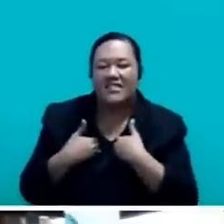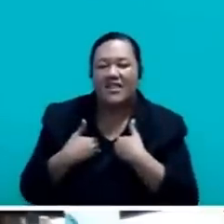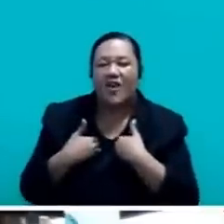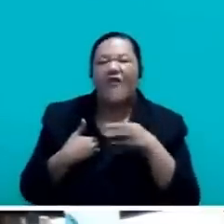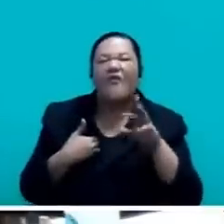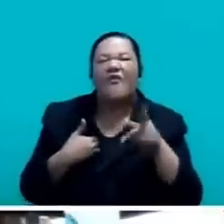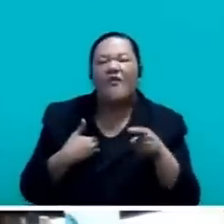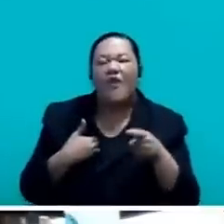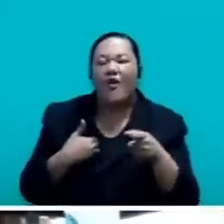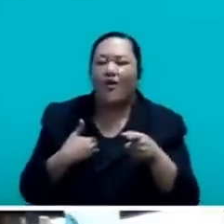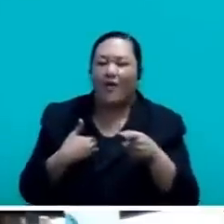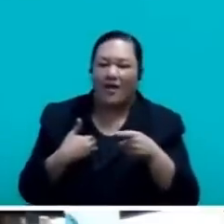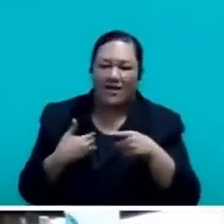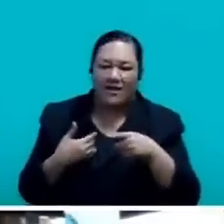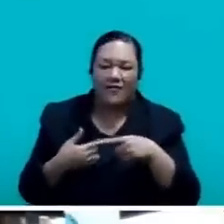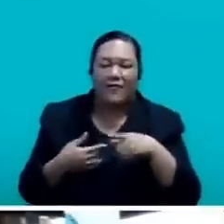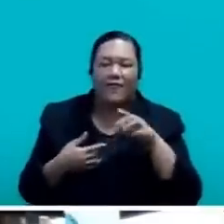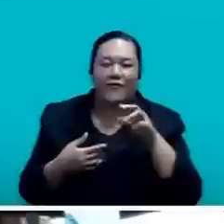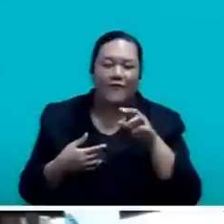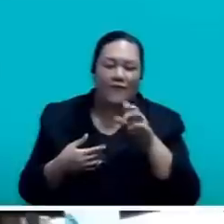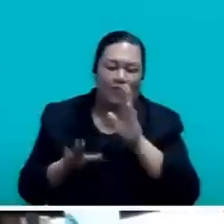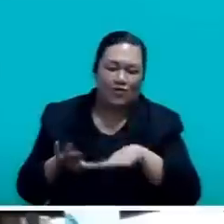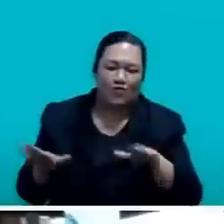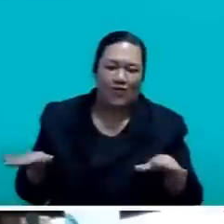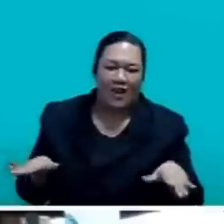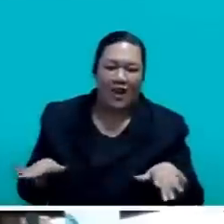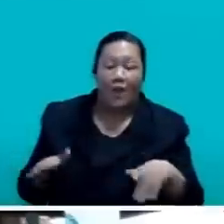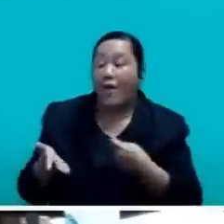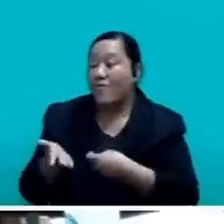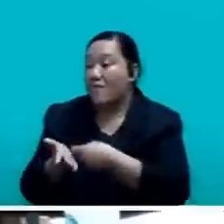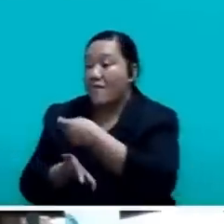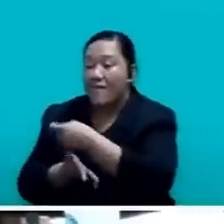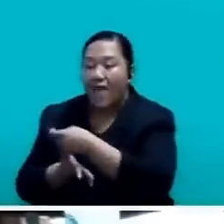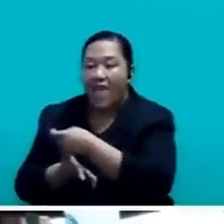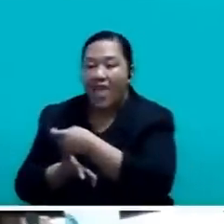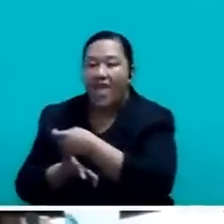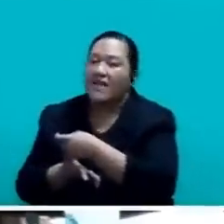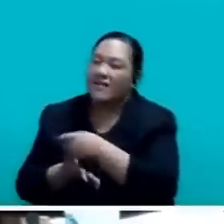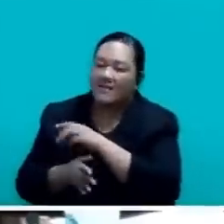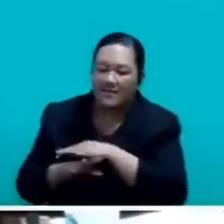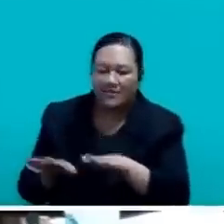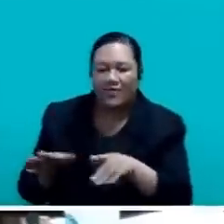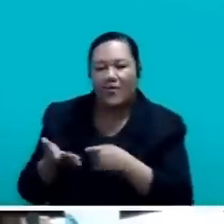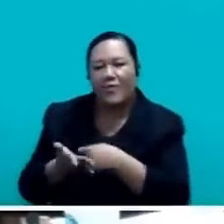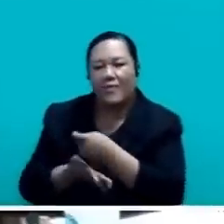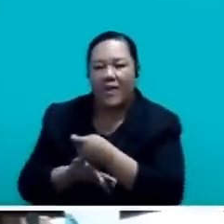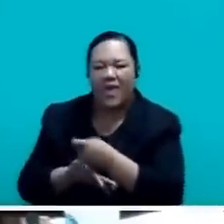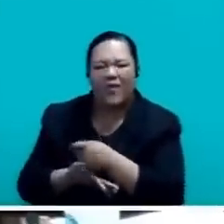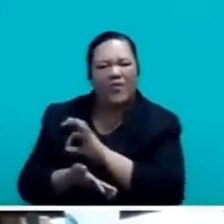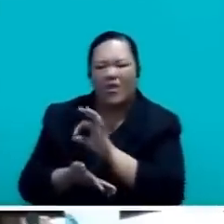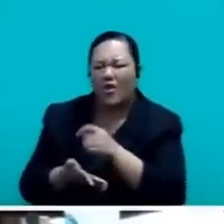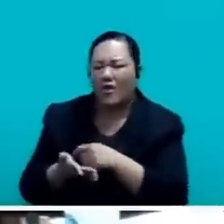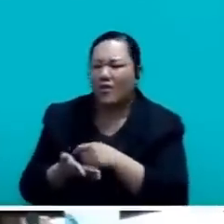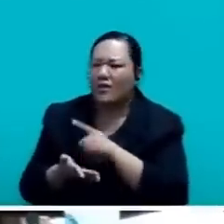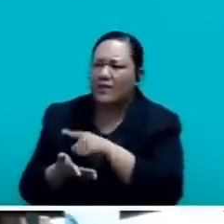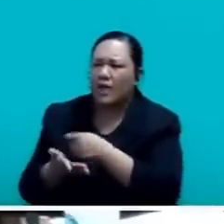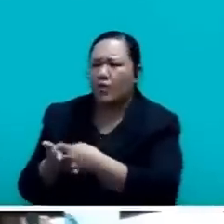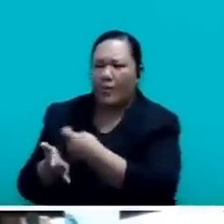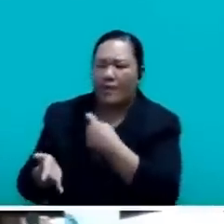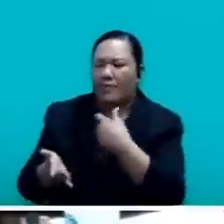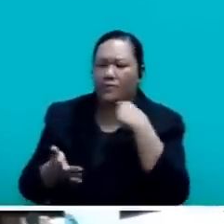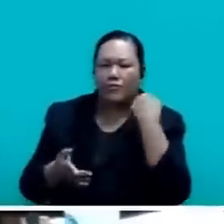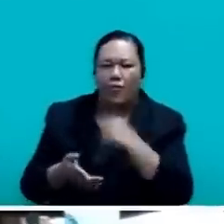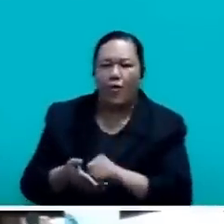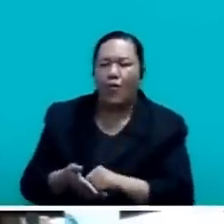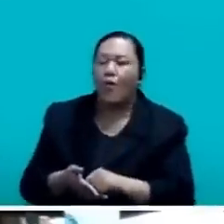the University of South Pacific our dues is not tagged to any demand we have on how USP conducts its